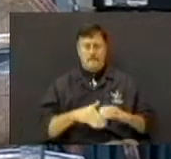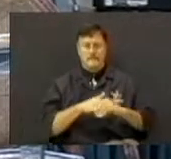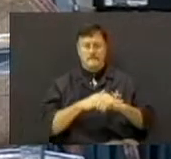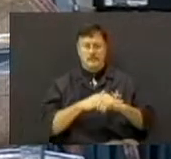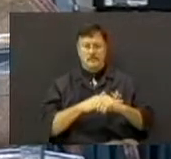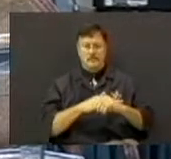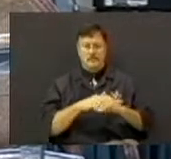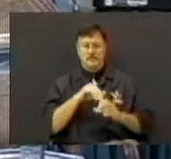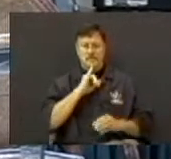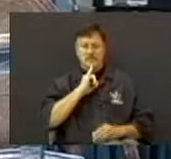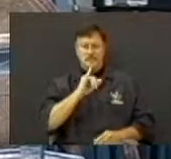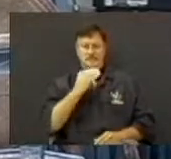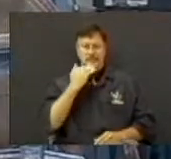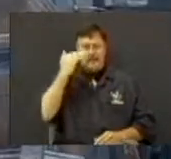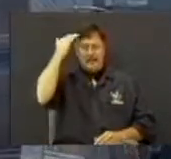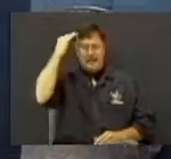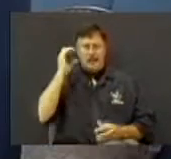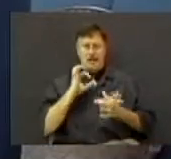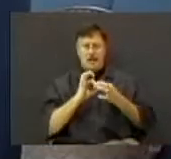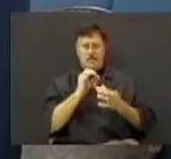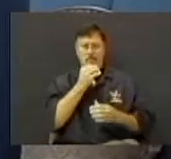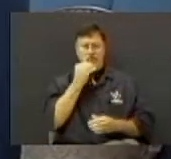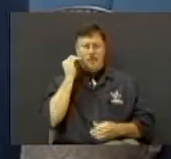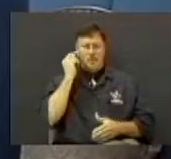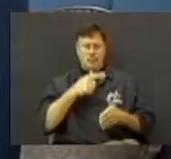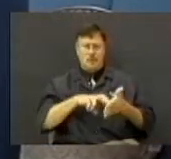heaven of the home. You say, what do you mean by that?